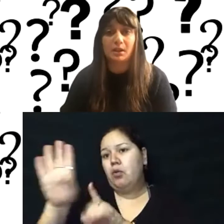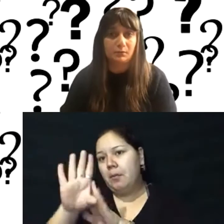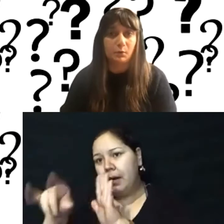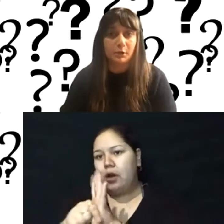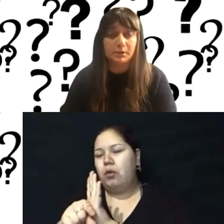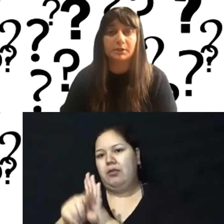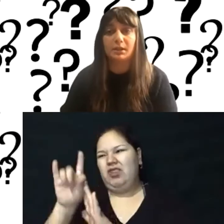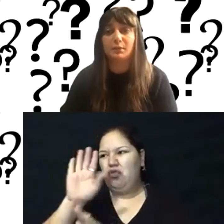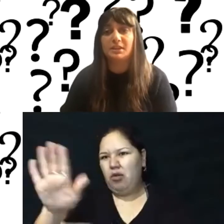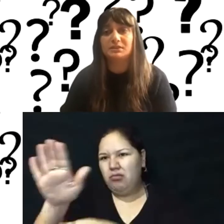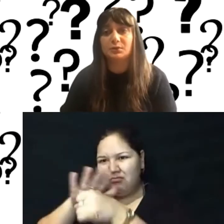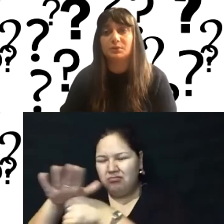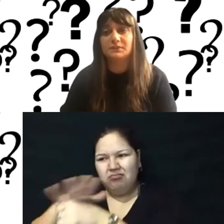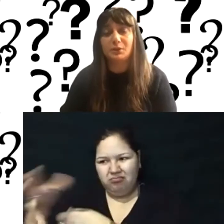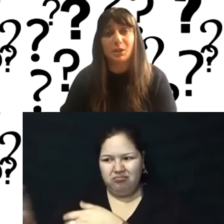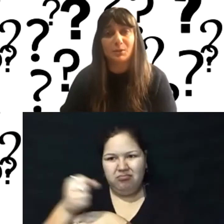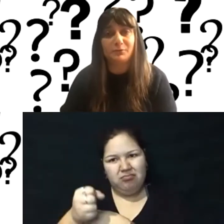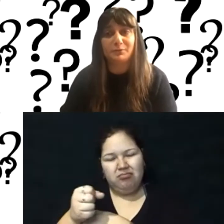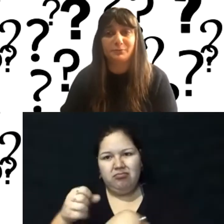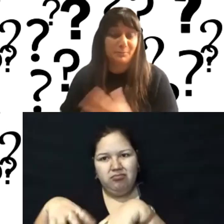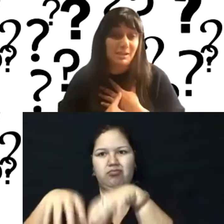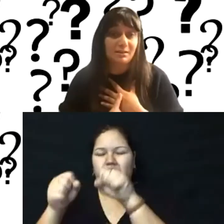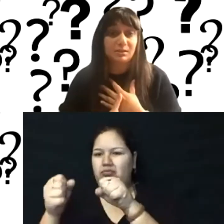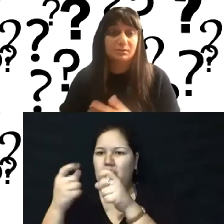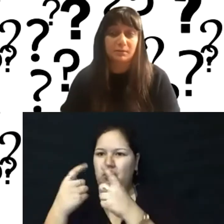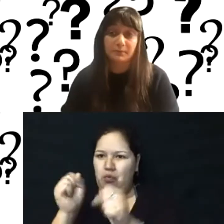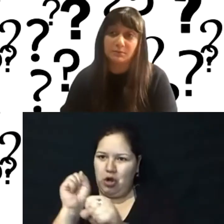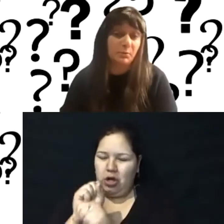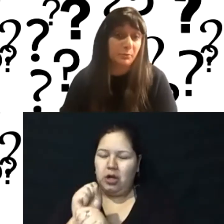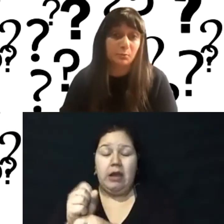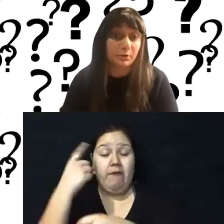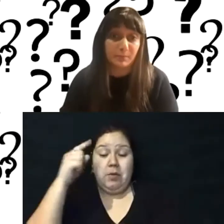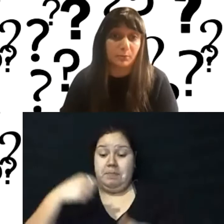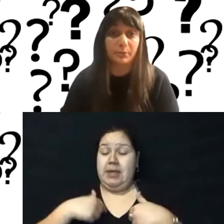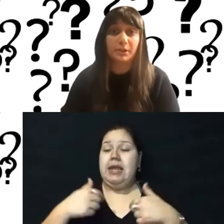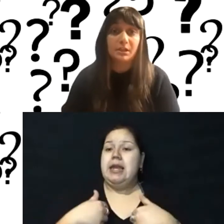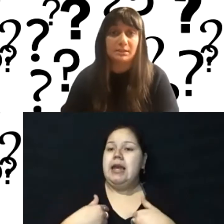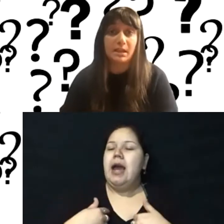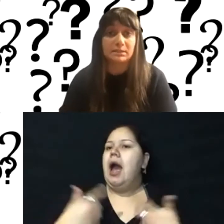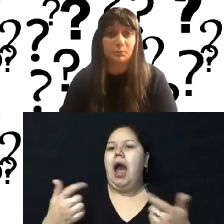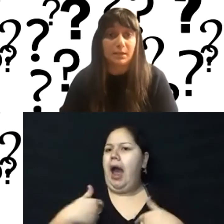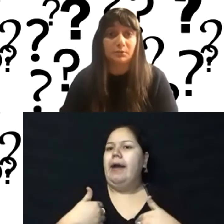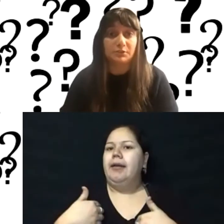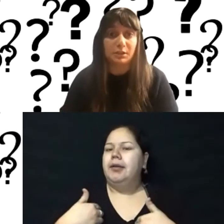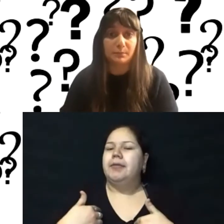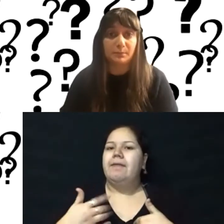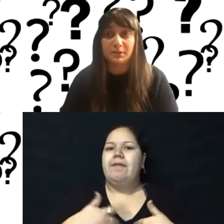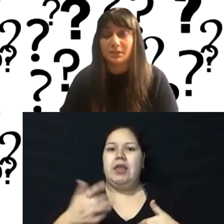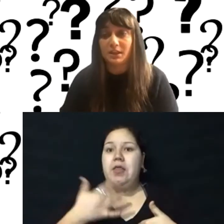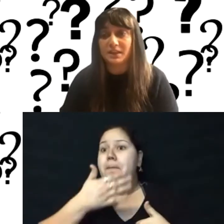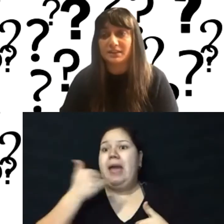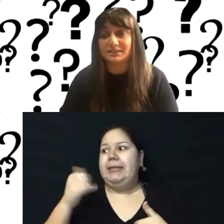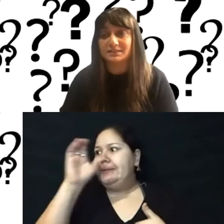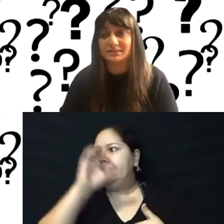do this kind of work. Um, and so it's very helpful for me to, to find people through word of mouth and to ask around. Um,